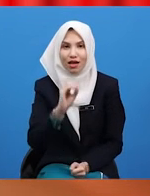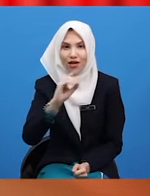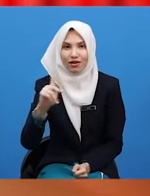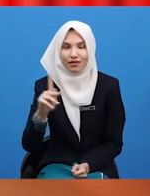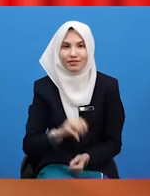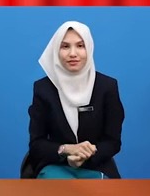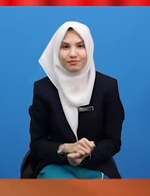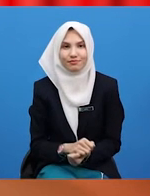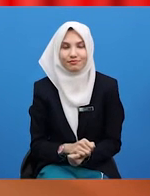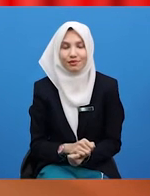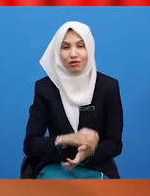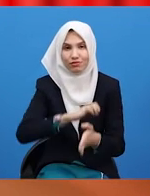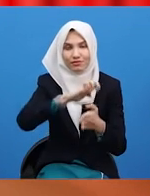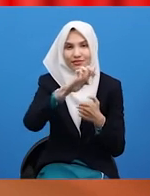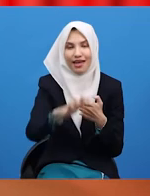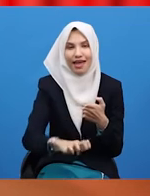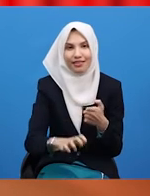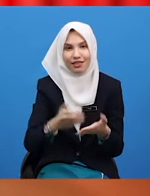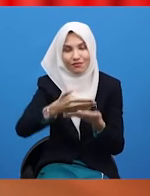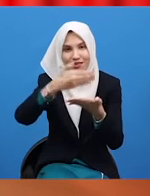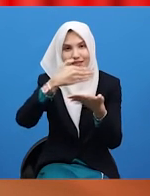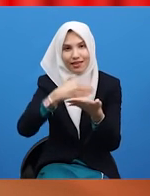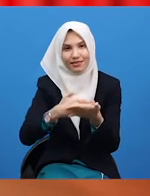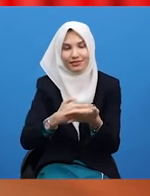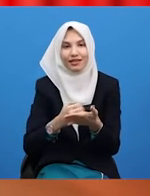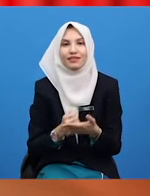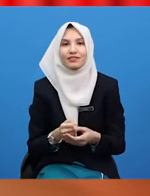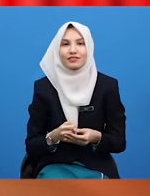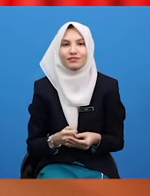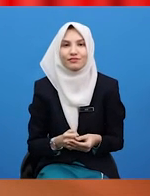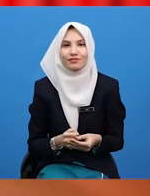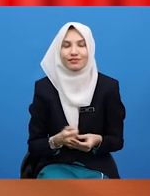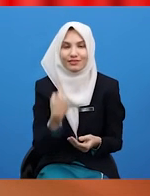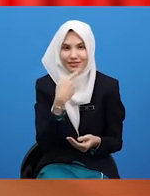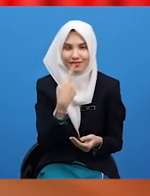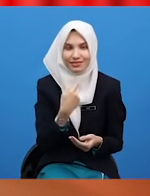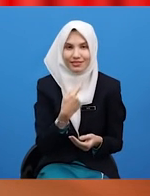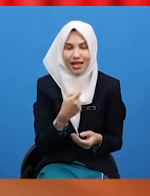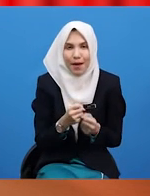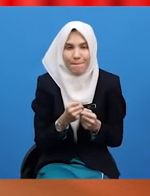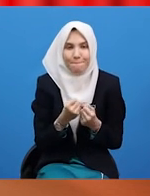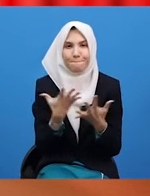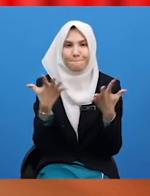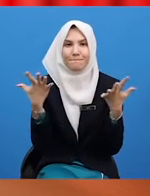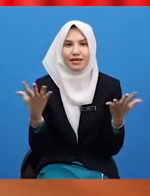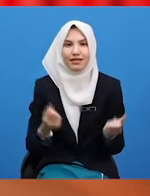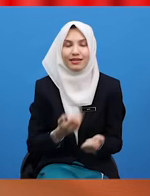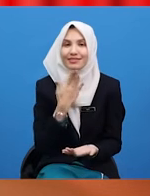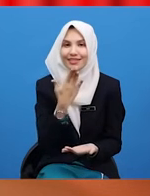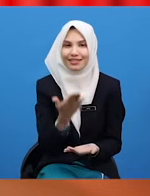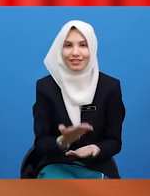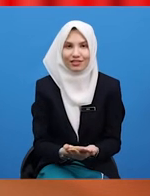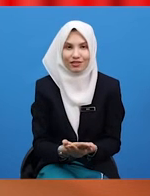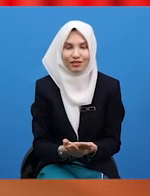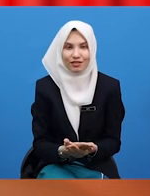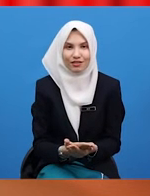right, we have come to the end of our lesson. I just want to say a huge thank you to YOLO for taking